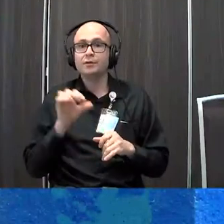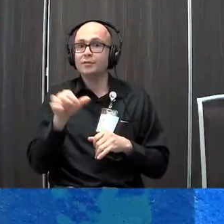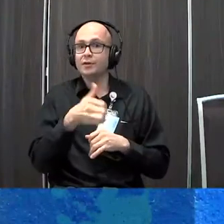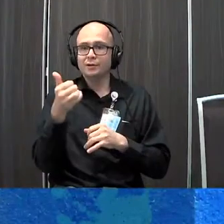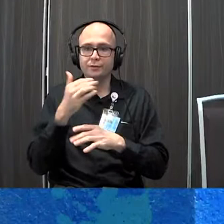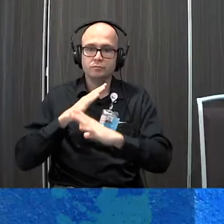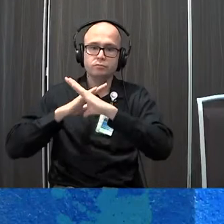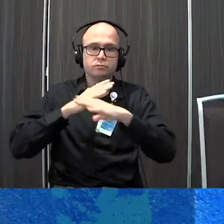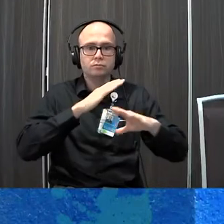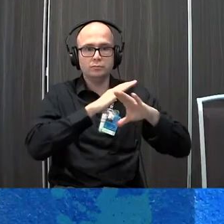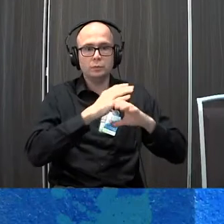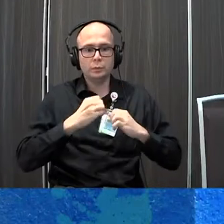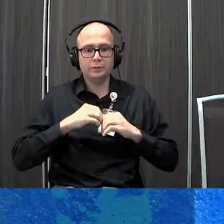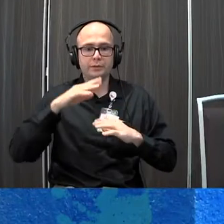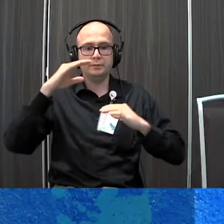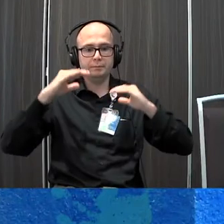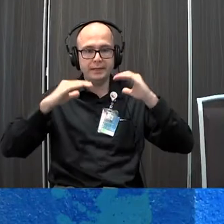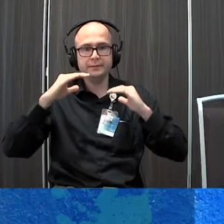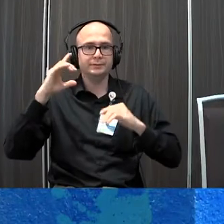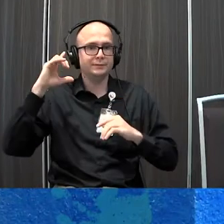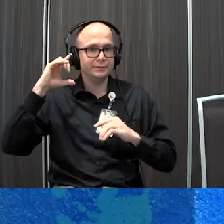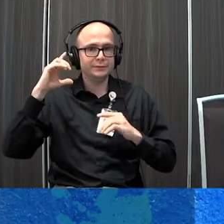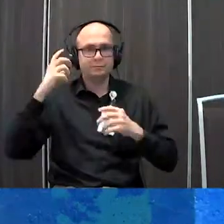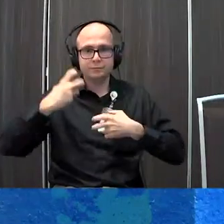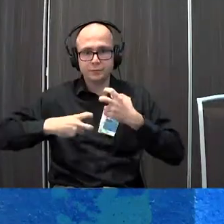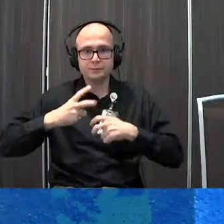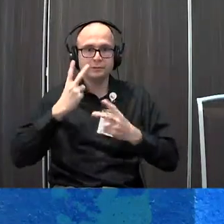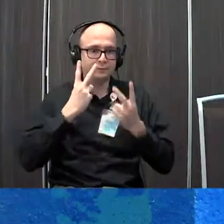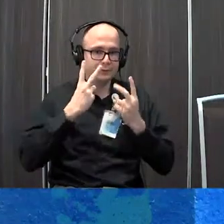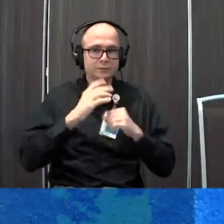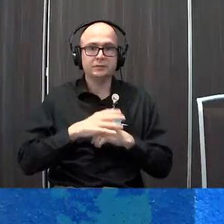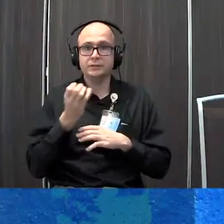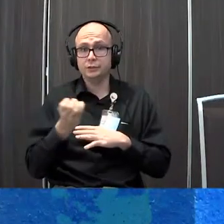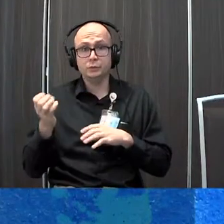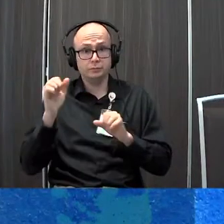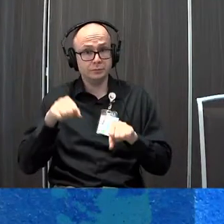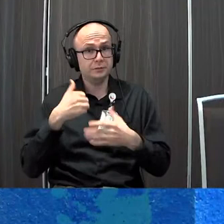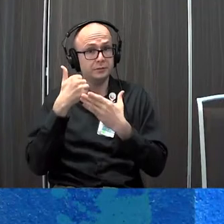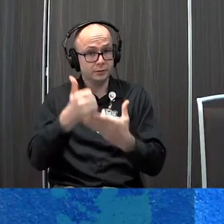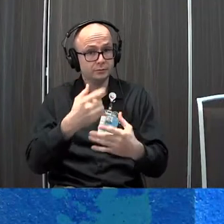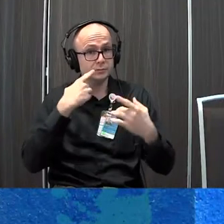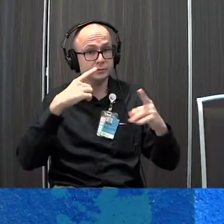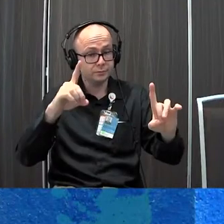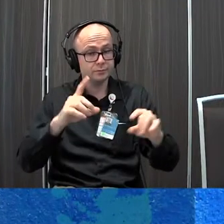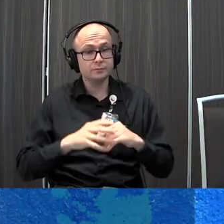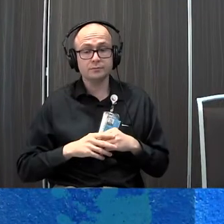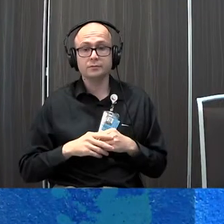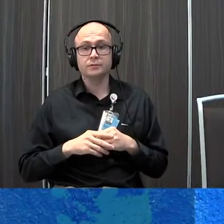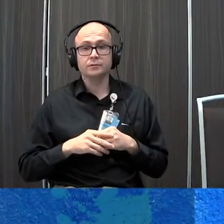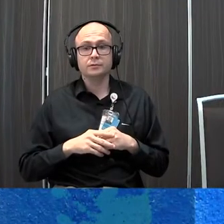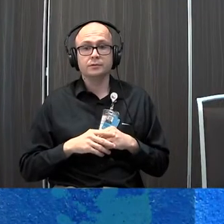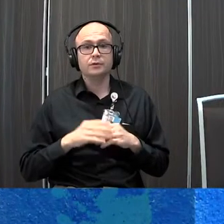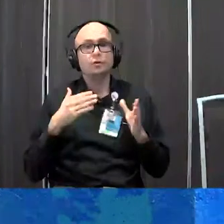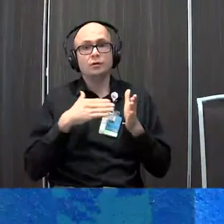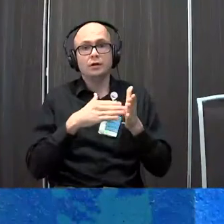they show with postural control, balance, vestibular vision the equipment can really be utilized to help them be more successful we